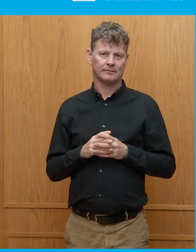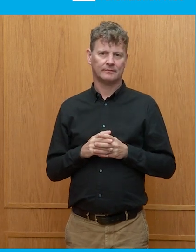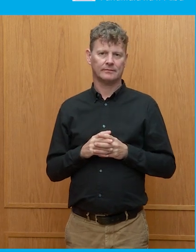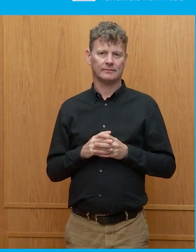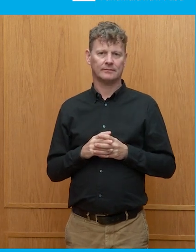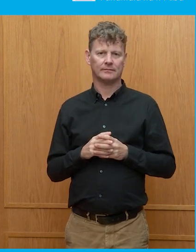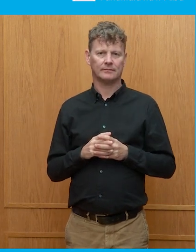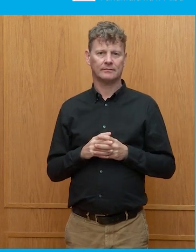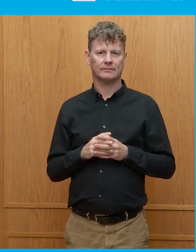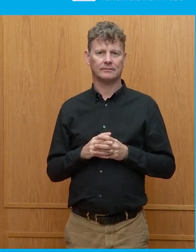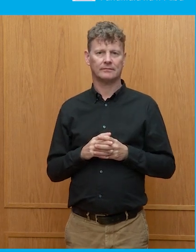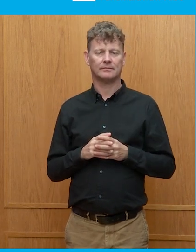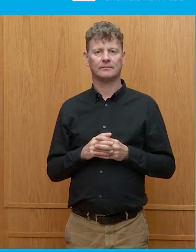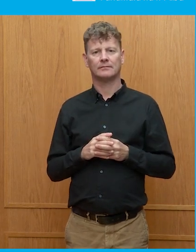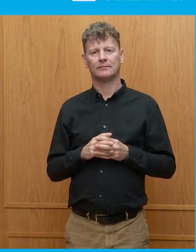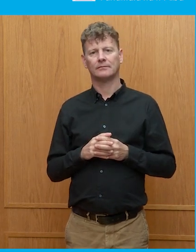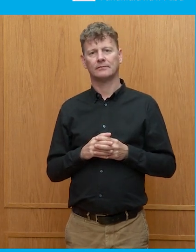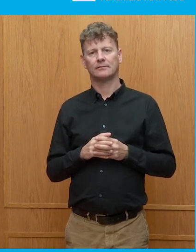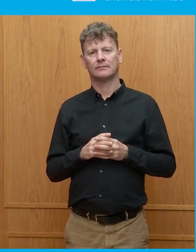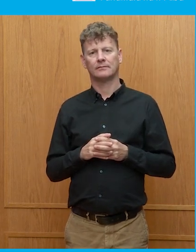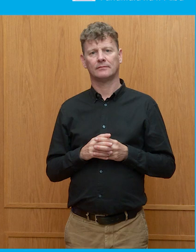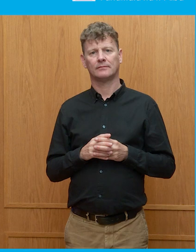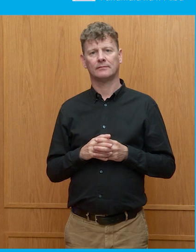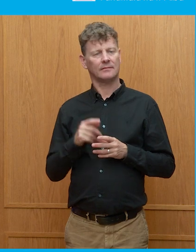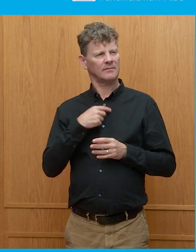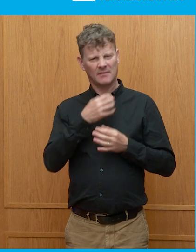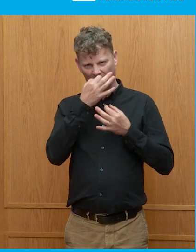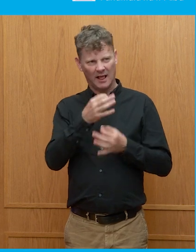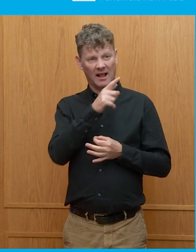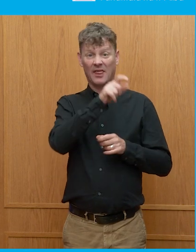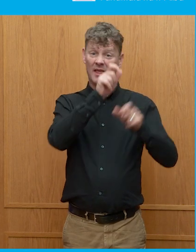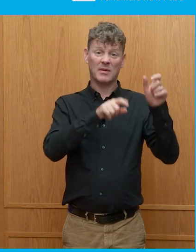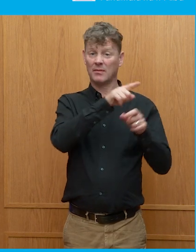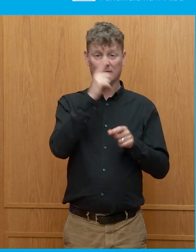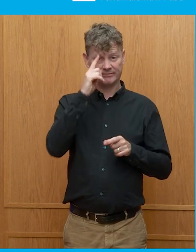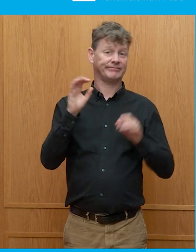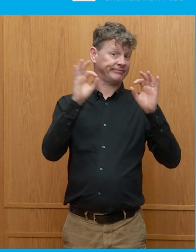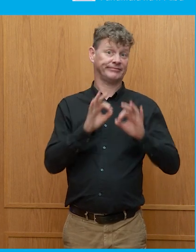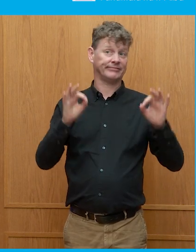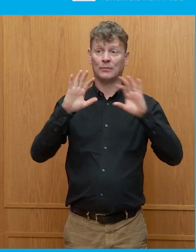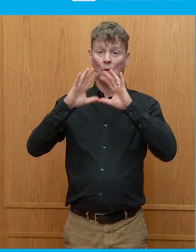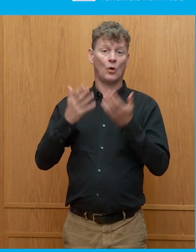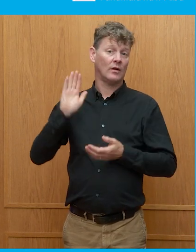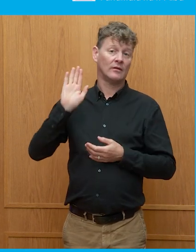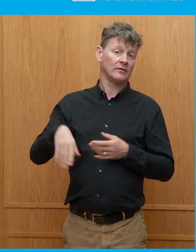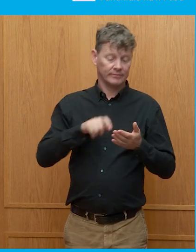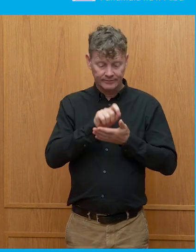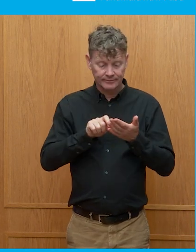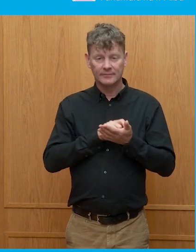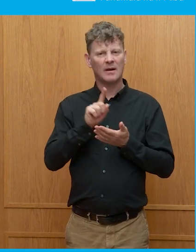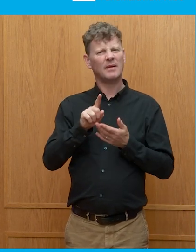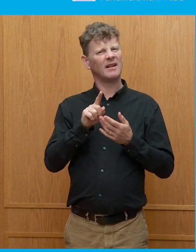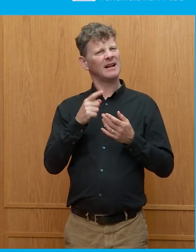is just really, really fascinating to me. And there's a couple of other things that fascinate me about the U.S. elections.